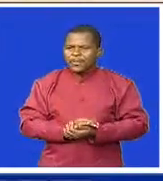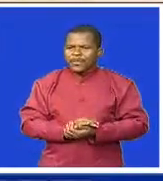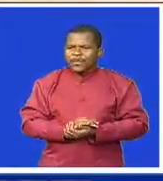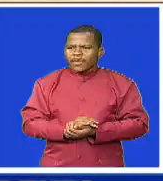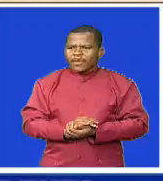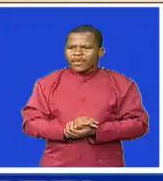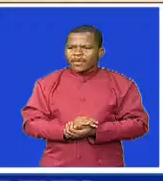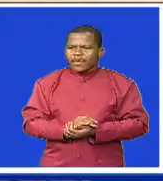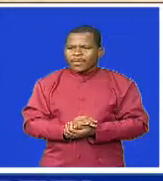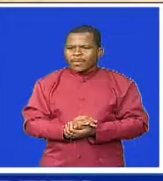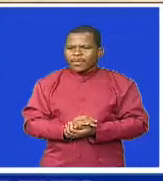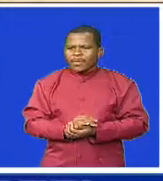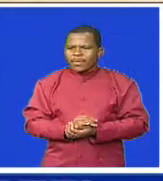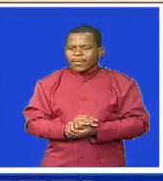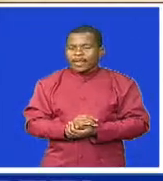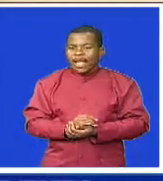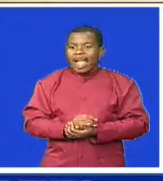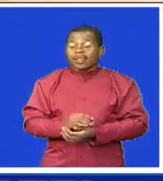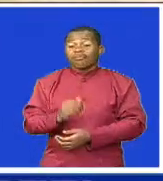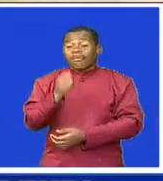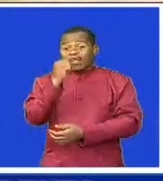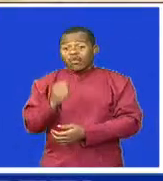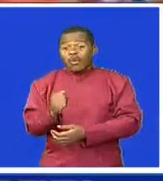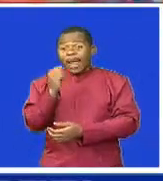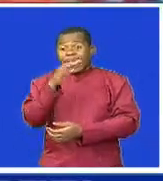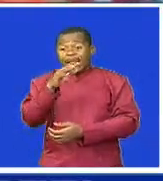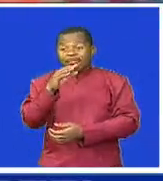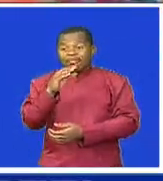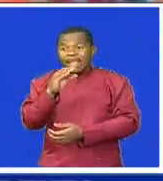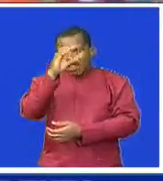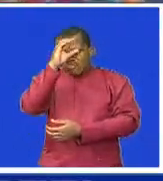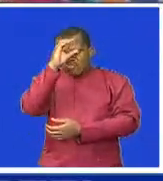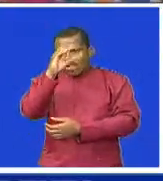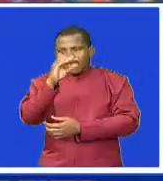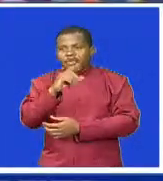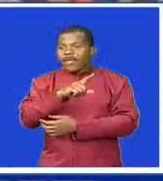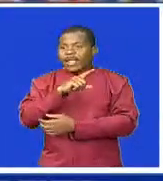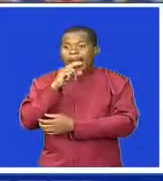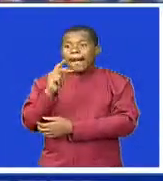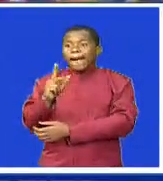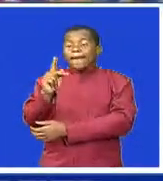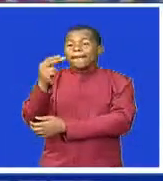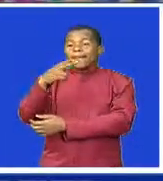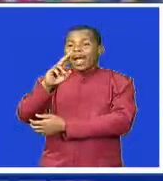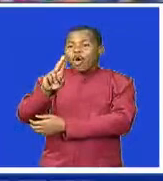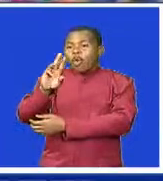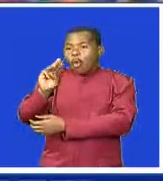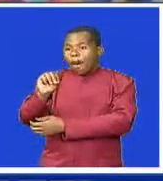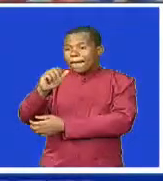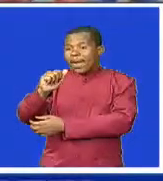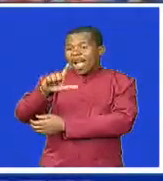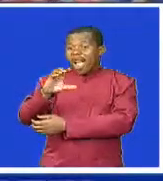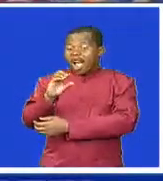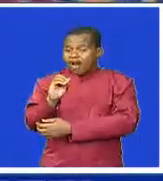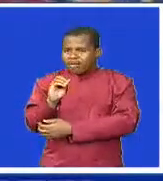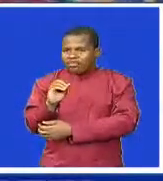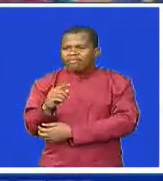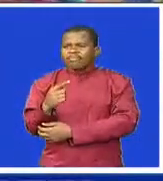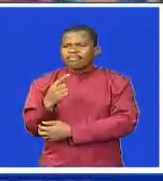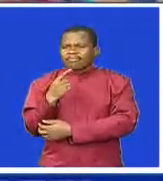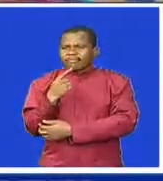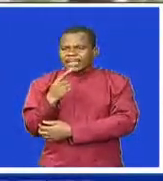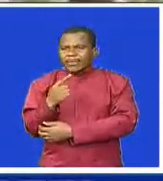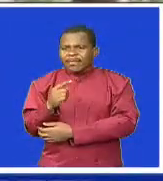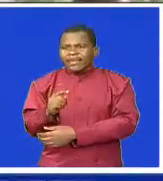Kumalo said the second phase of the food distribution cost 250,000 emalangeni and was distributed to seven